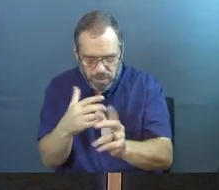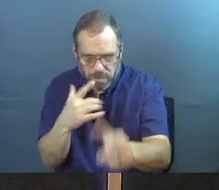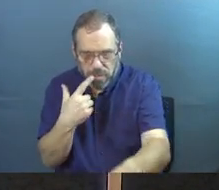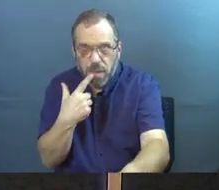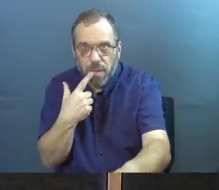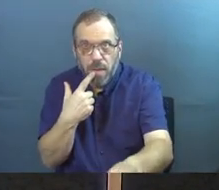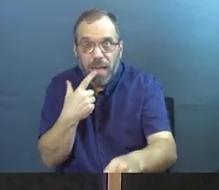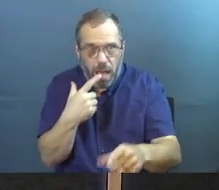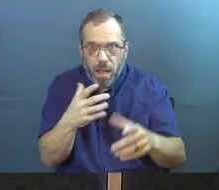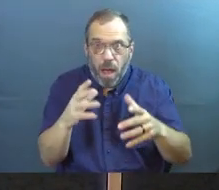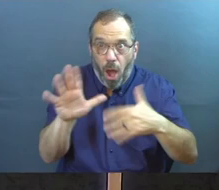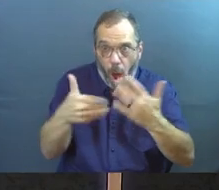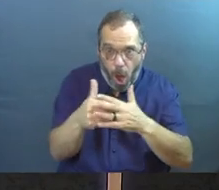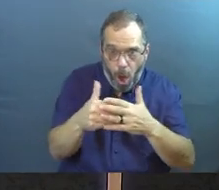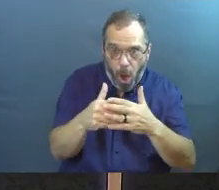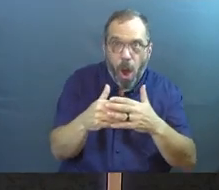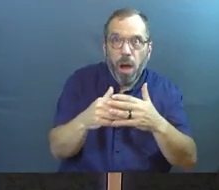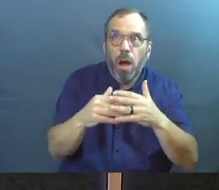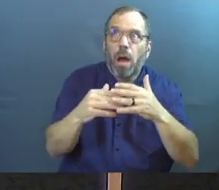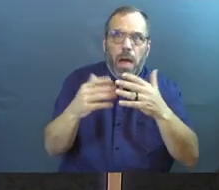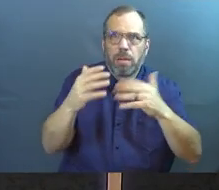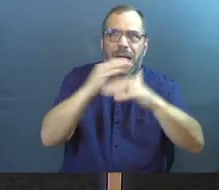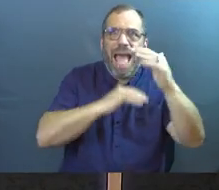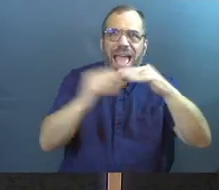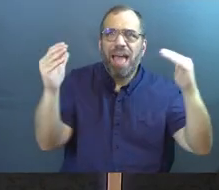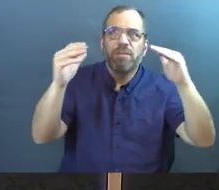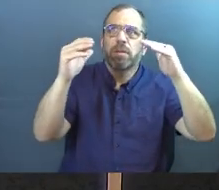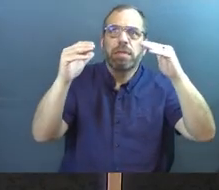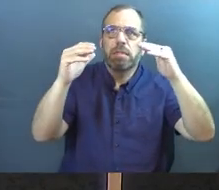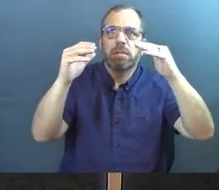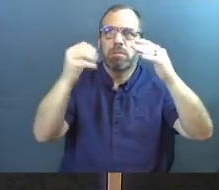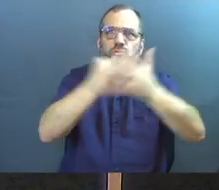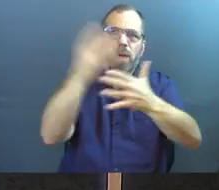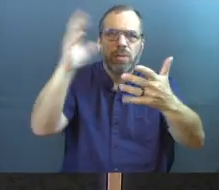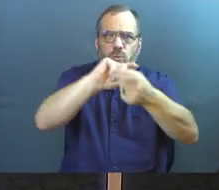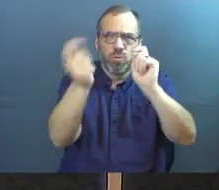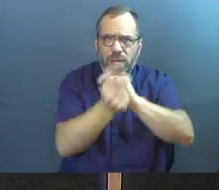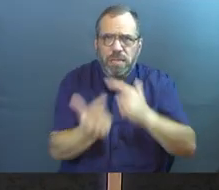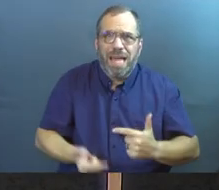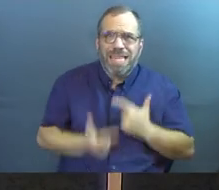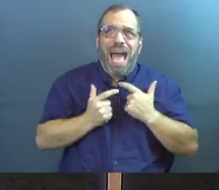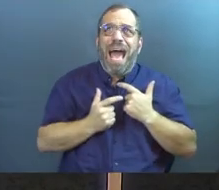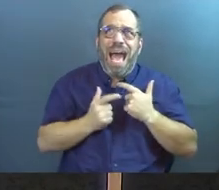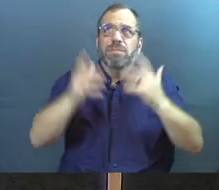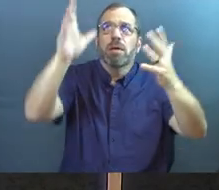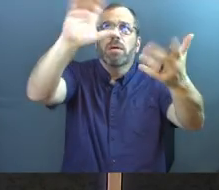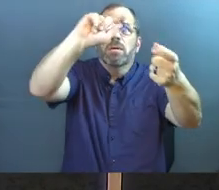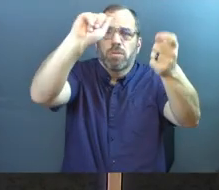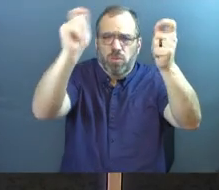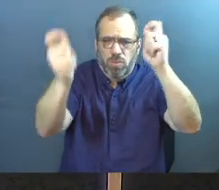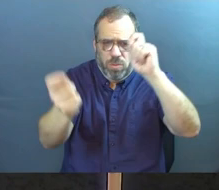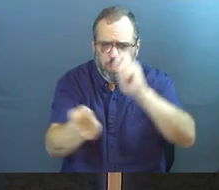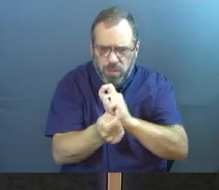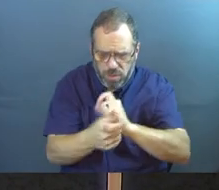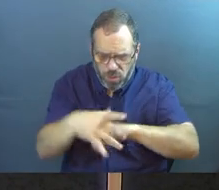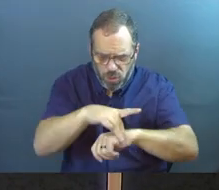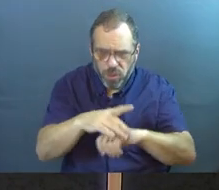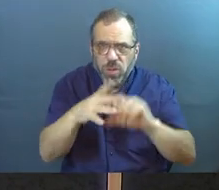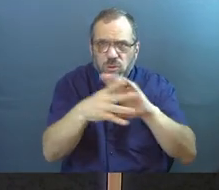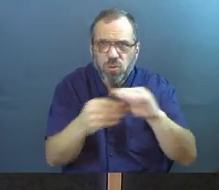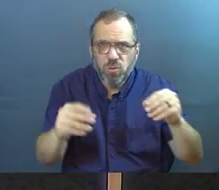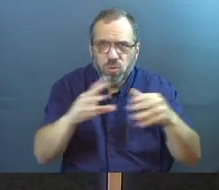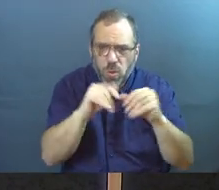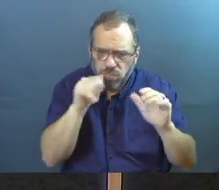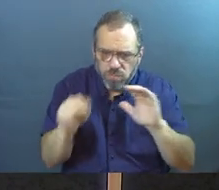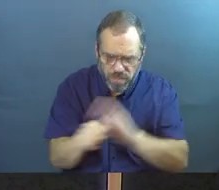He said, I'm trying to take a kingdom treasure that will change people's lives, and I'm actually wrapping it